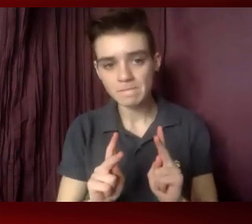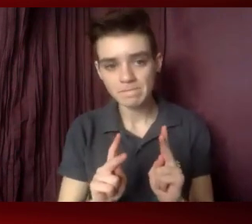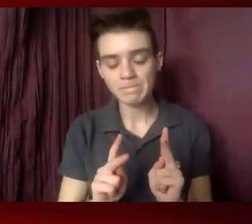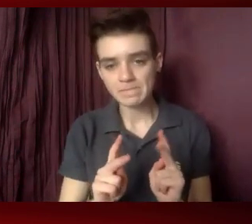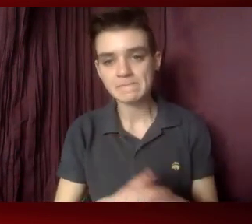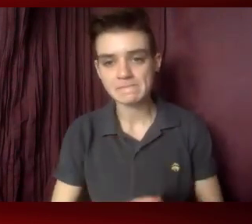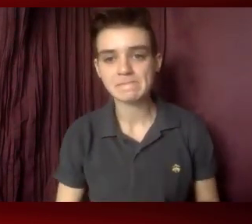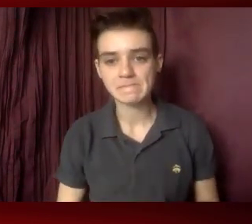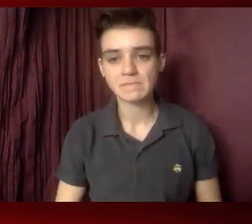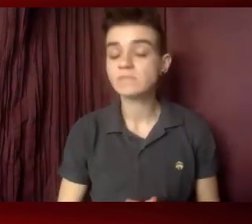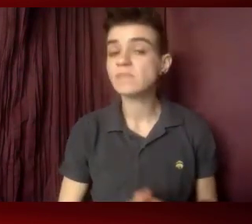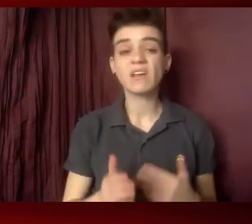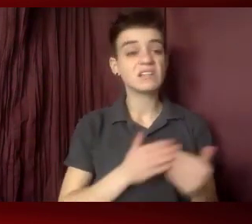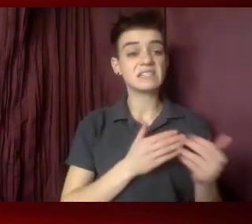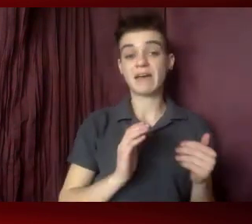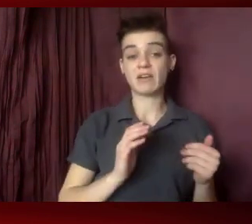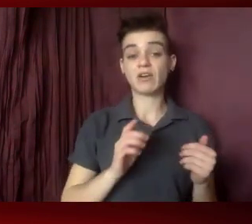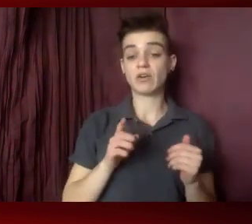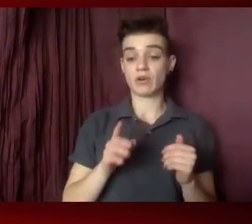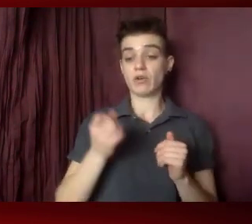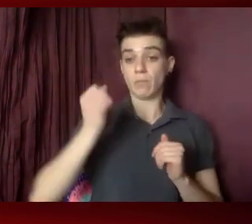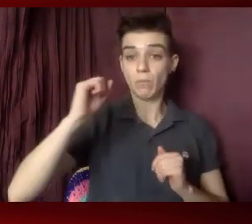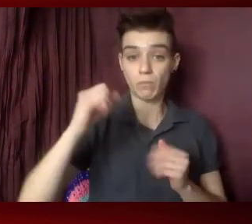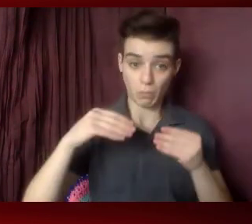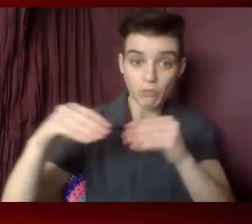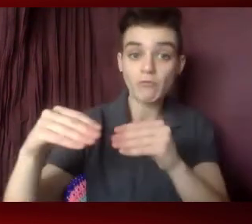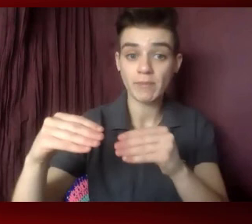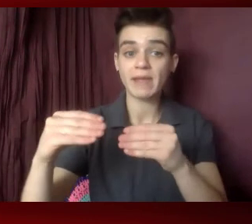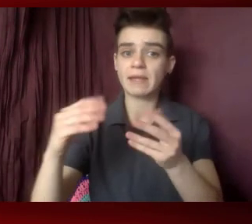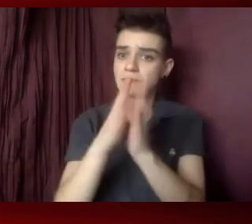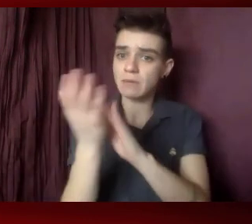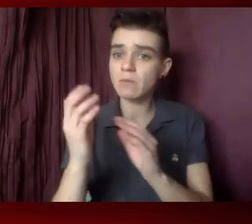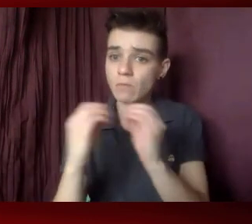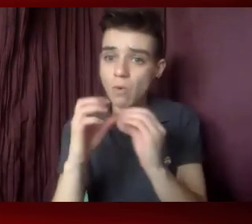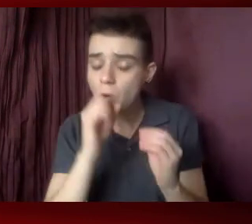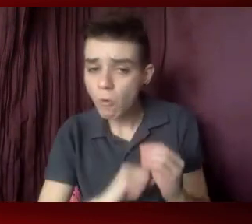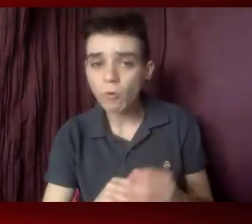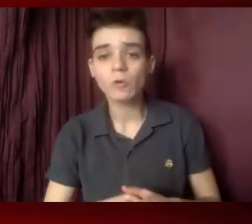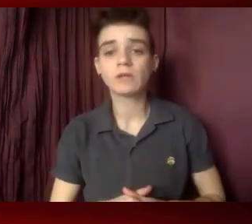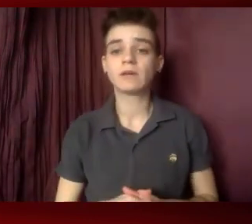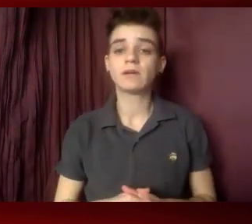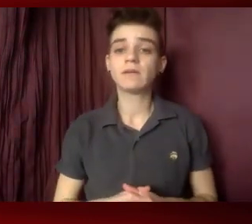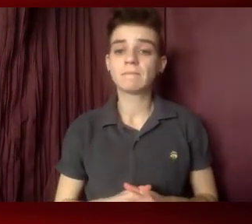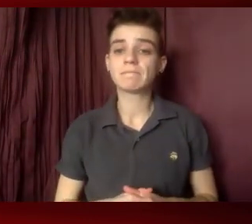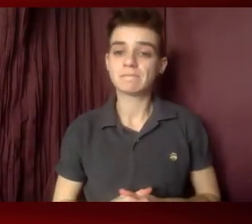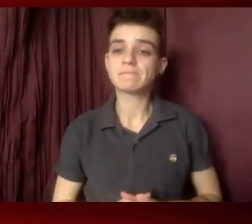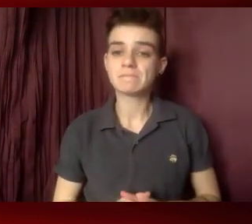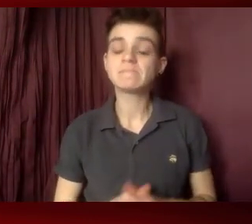movement has grown older, despite the fact that many of the survivors of HIV are aging into